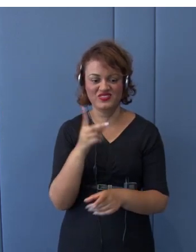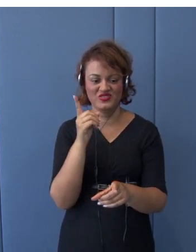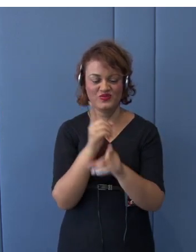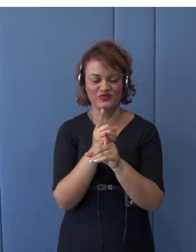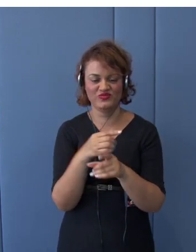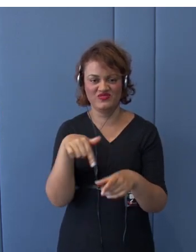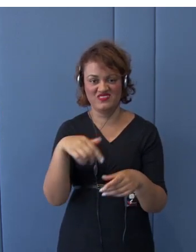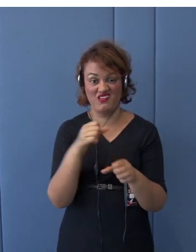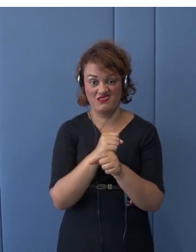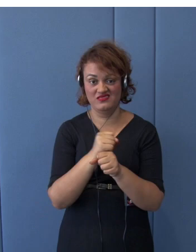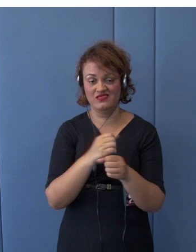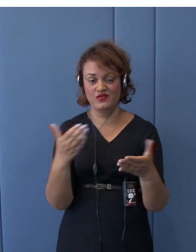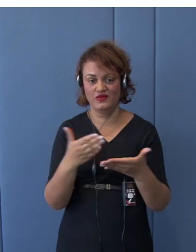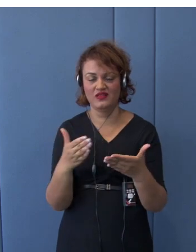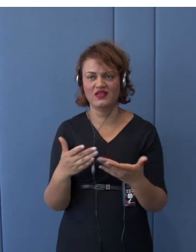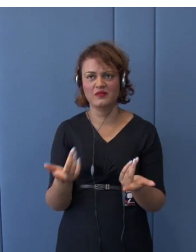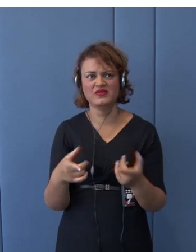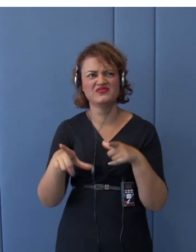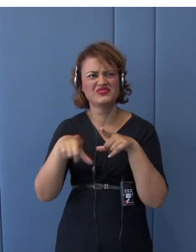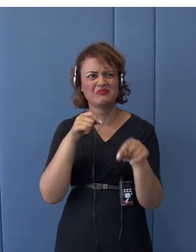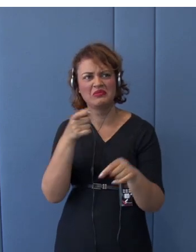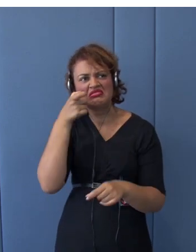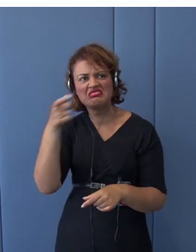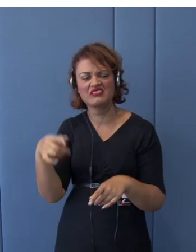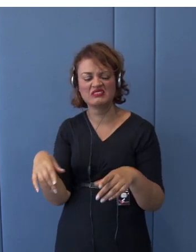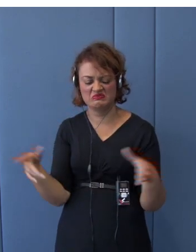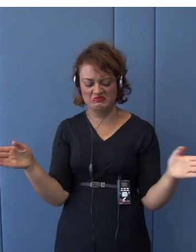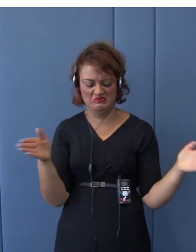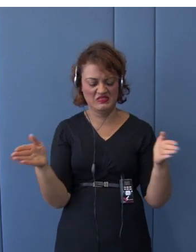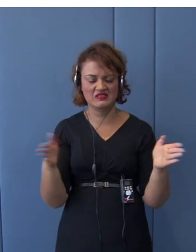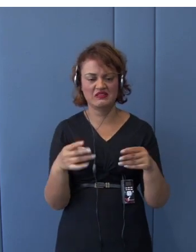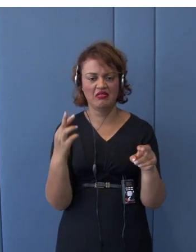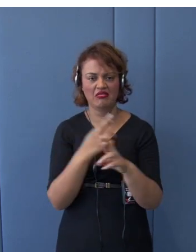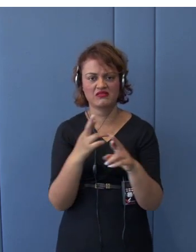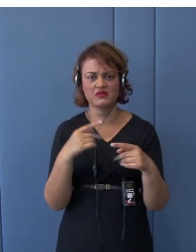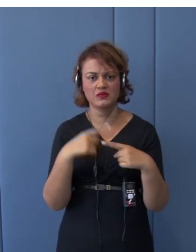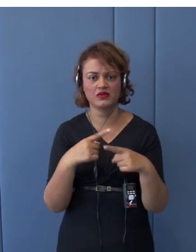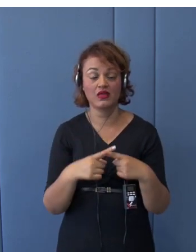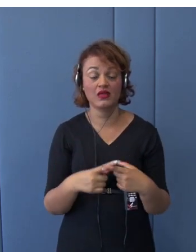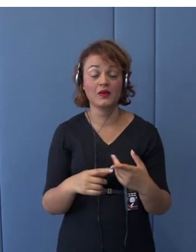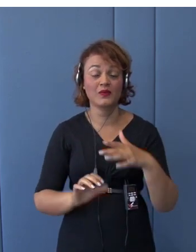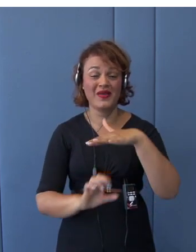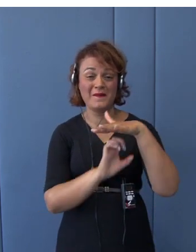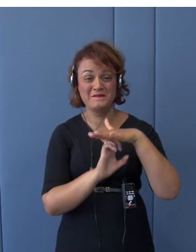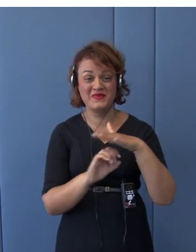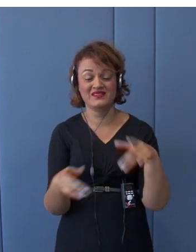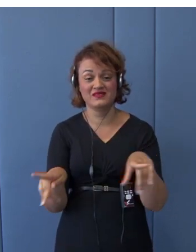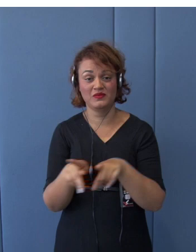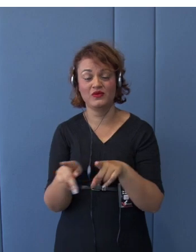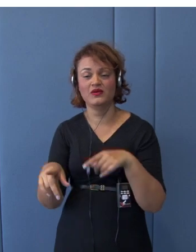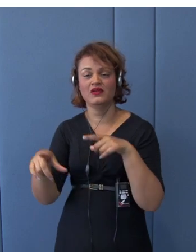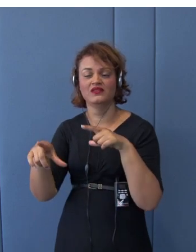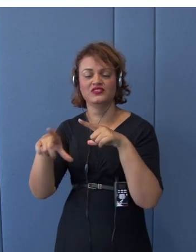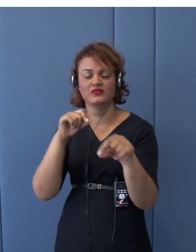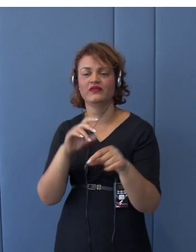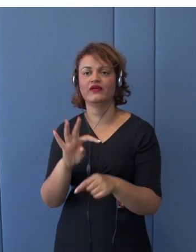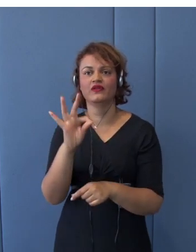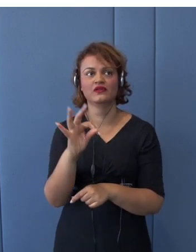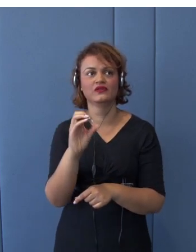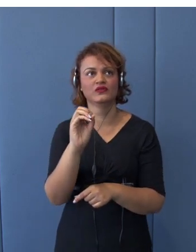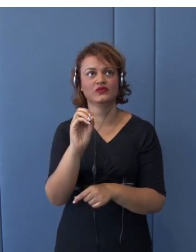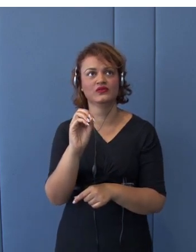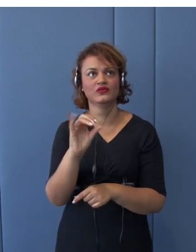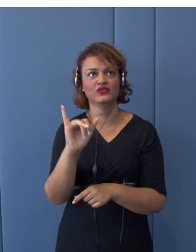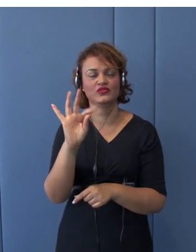this, because, as you see, many Japanese companies, starting from Toyota, Sony, Nissan, down to Nomura